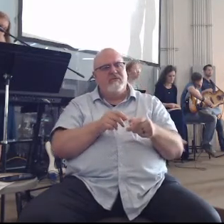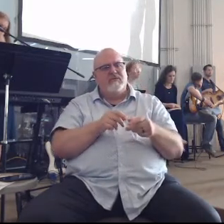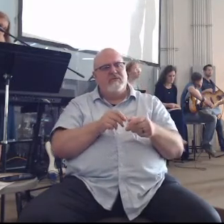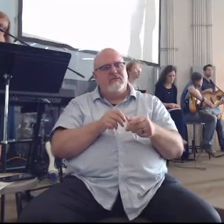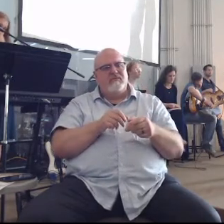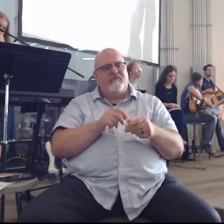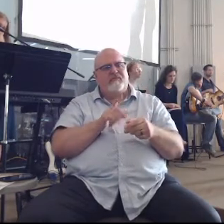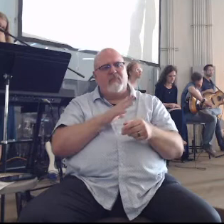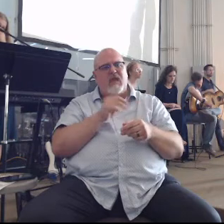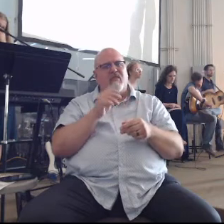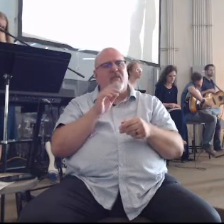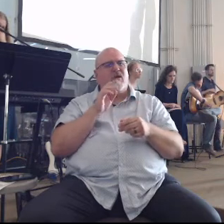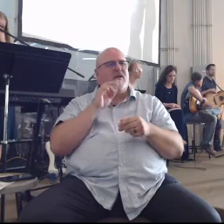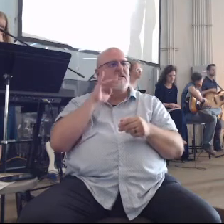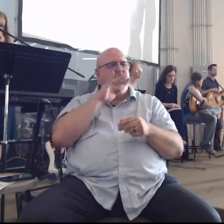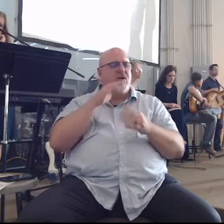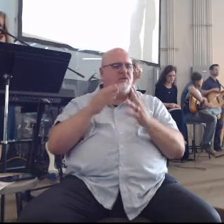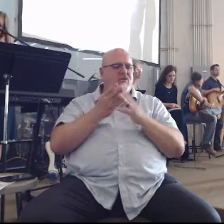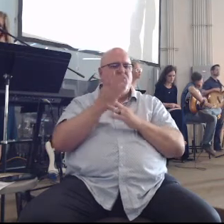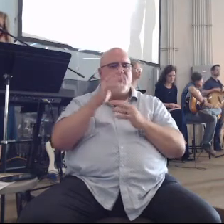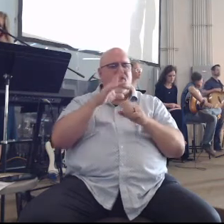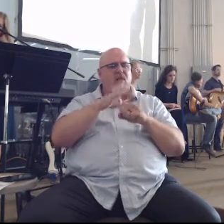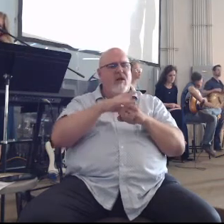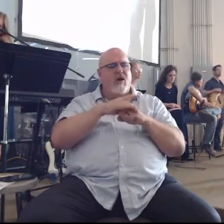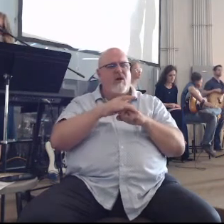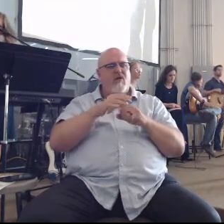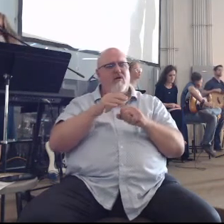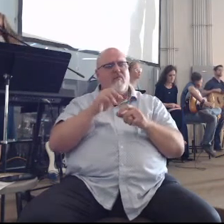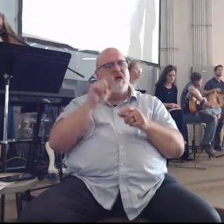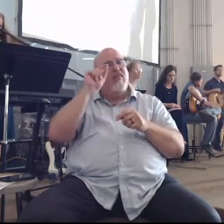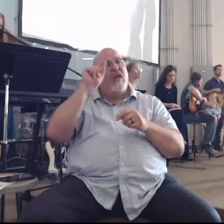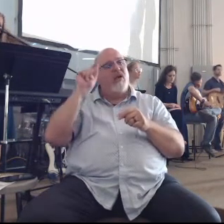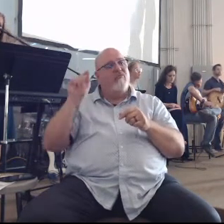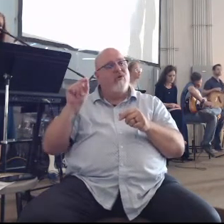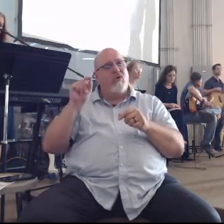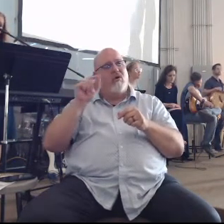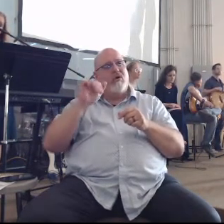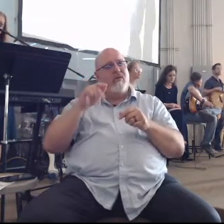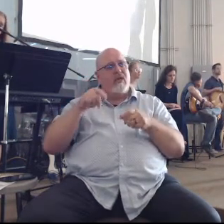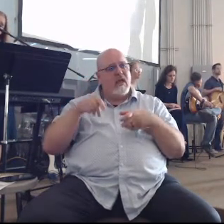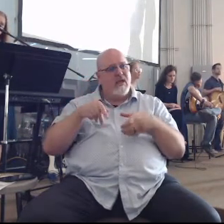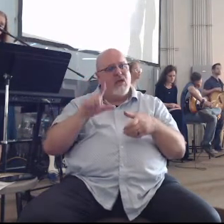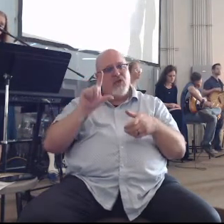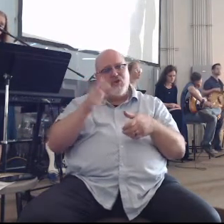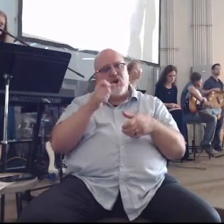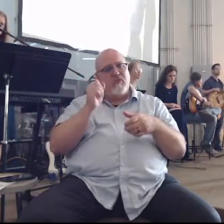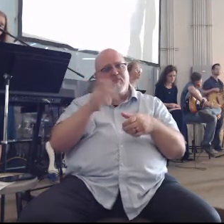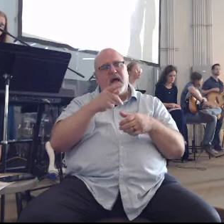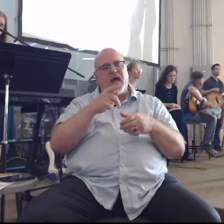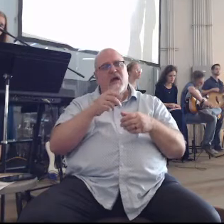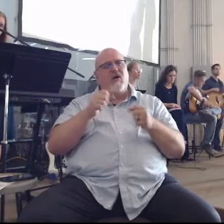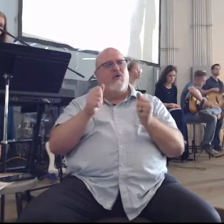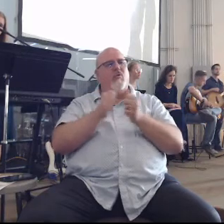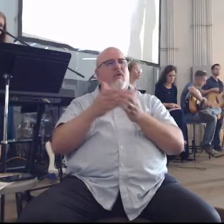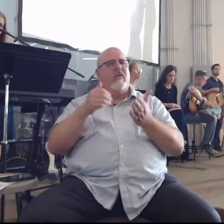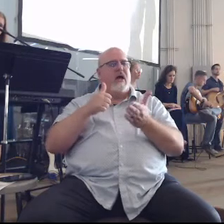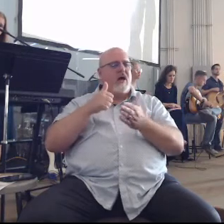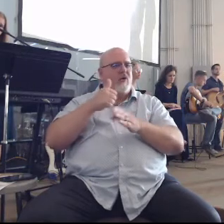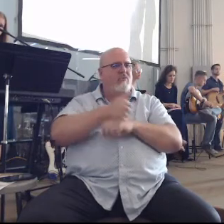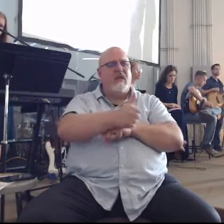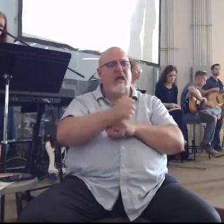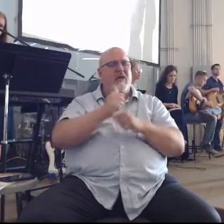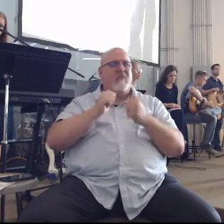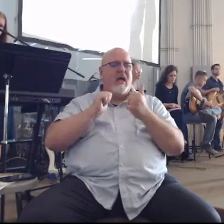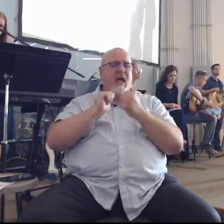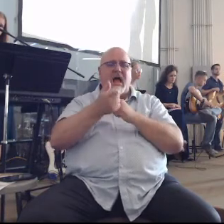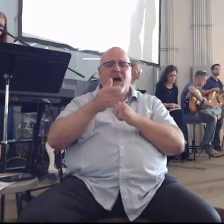the heavens and their tongues struts through the earth therefore his people turn back to them and find no fault in them and they say how can God know is